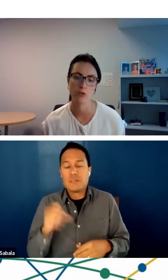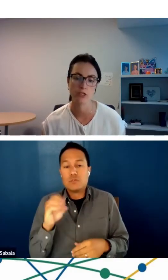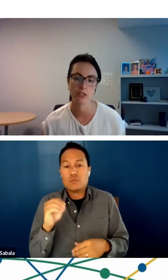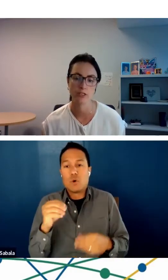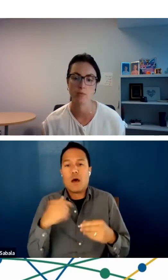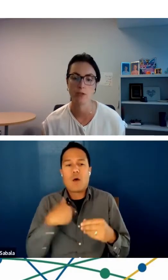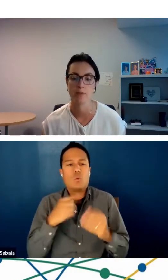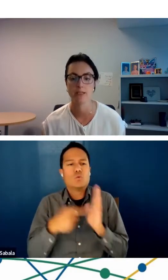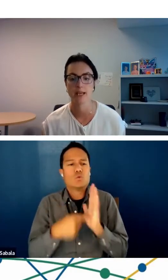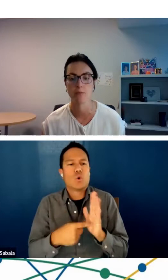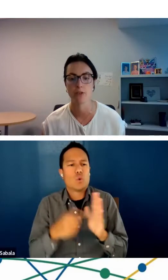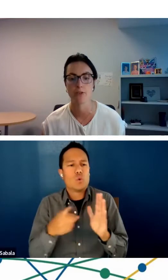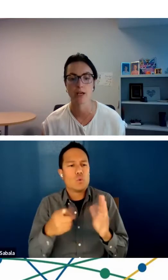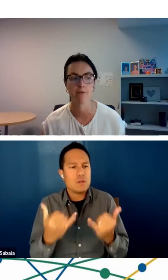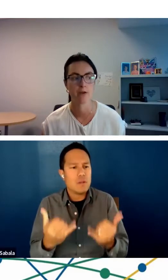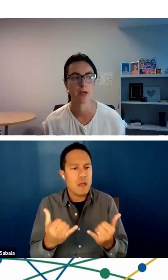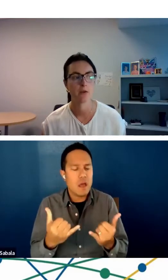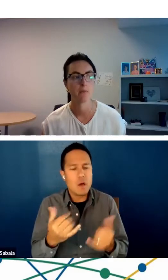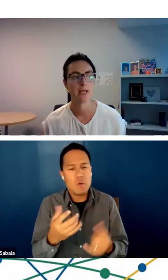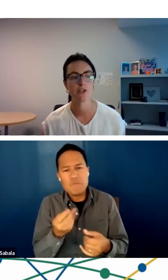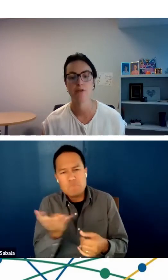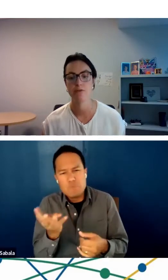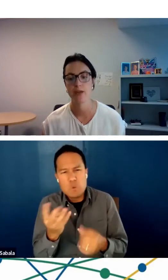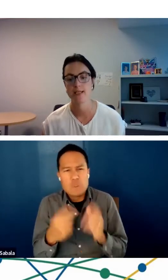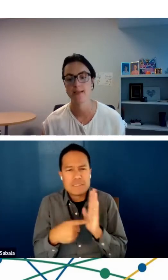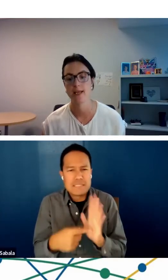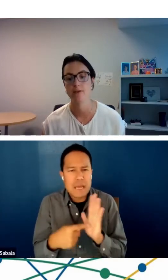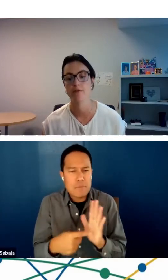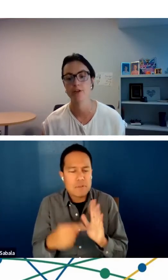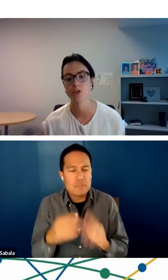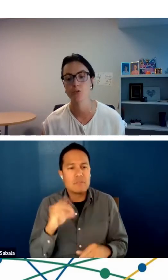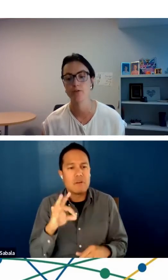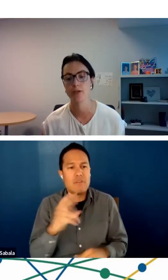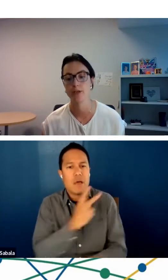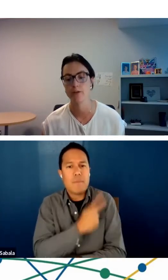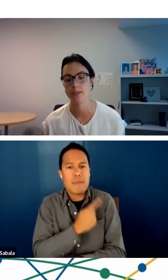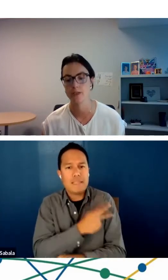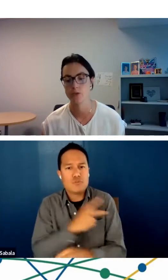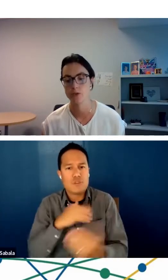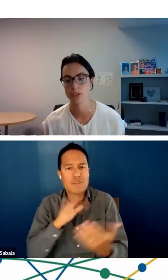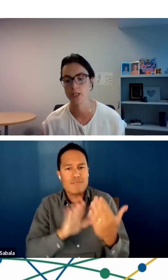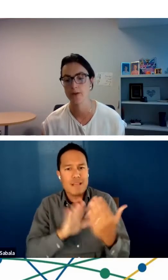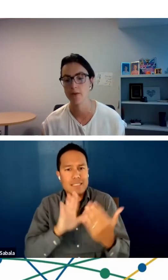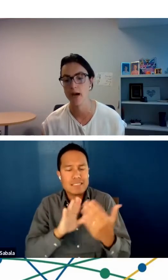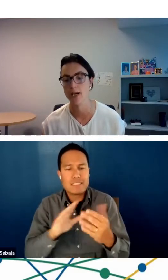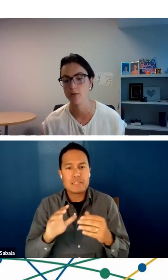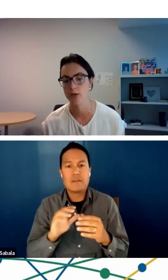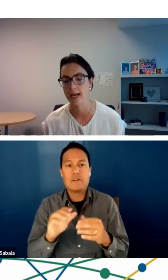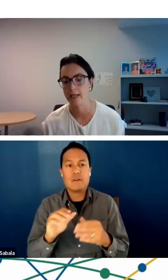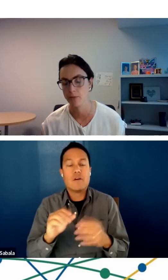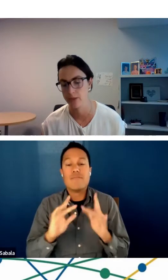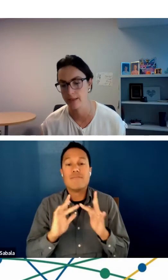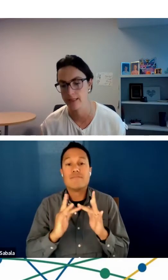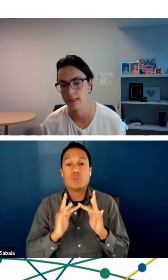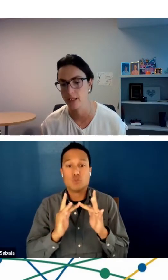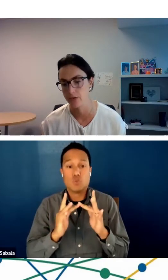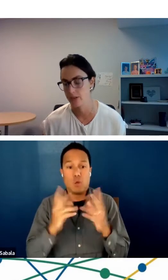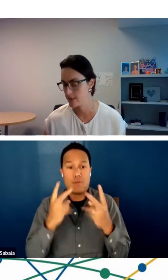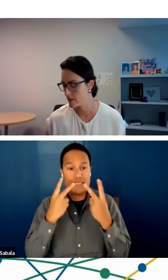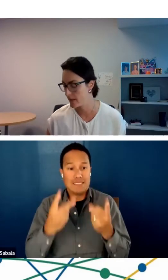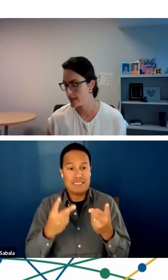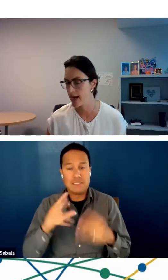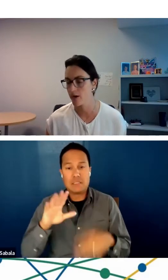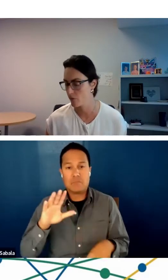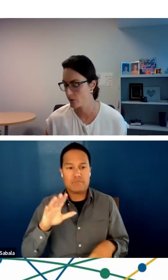going to show you just a couple of examples of patient facing virtual video visits, which is here on the bottom right within this